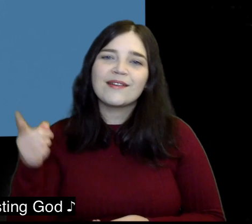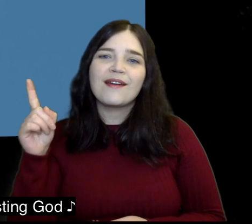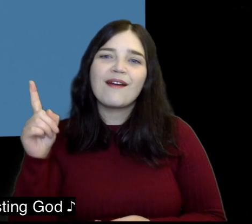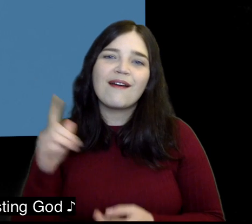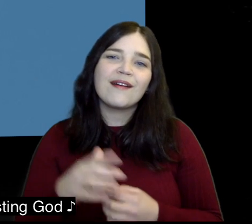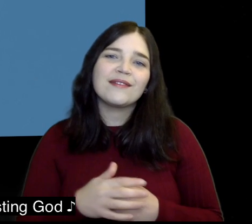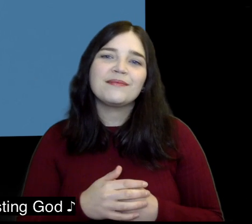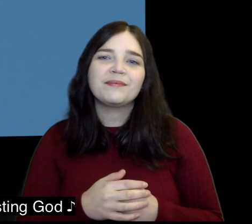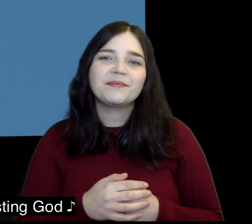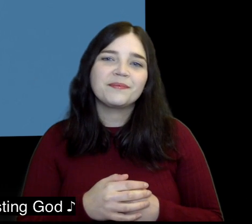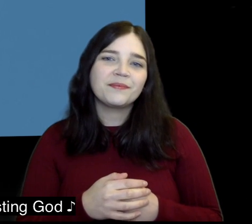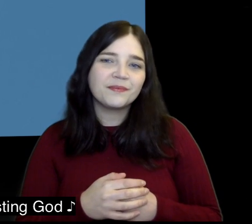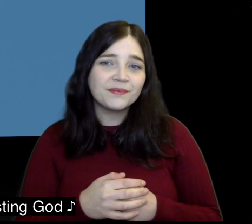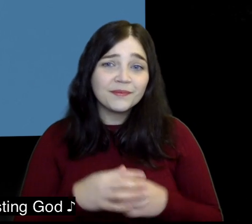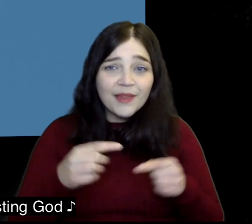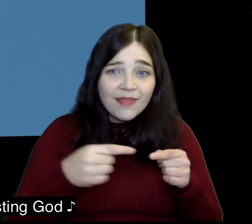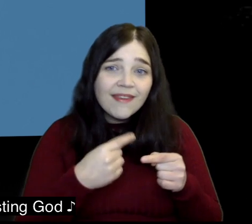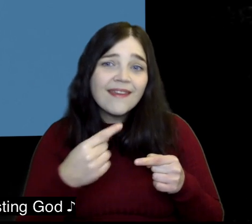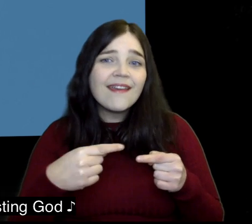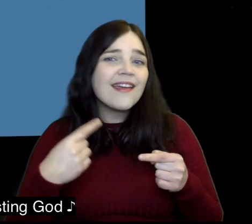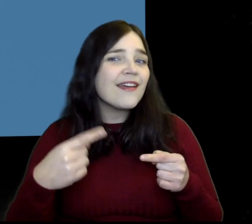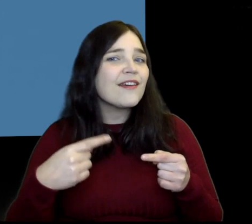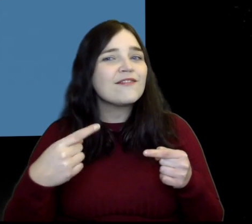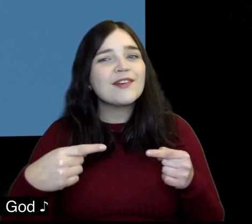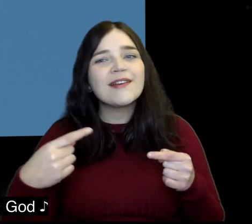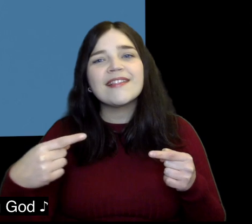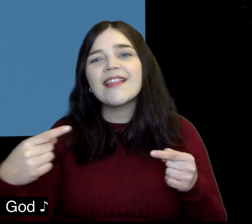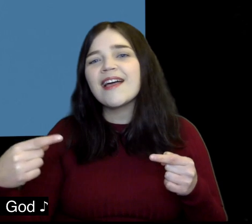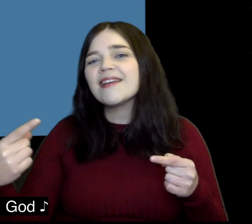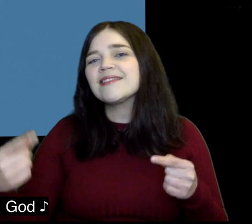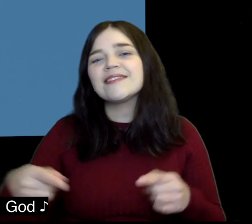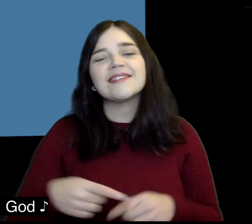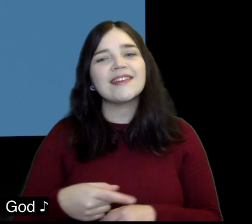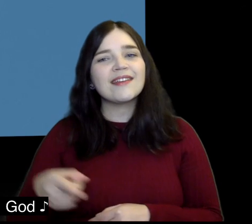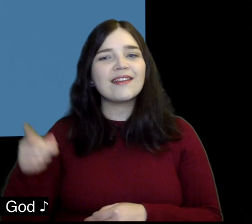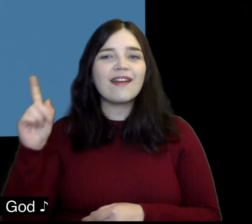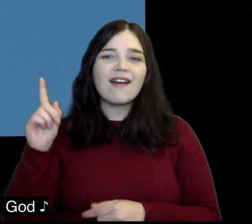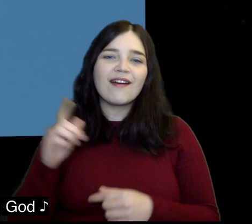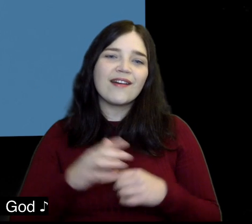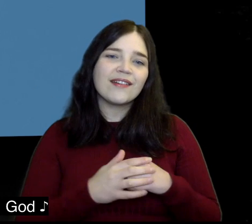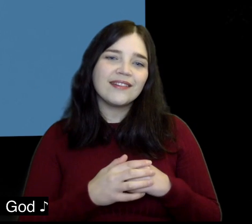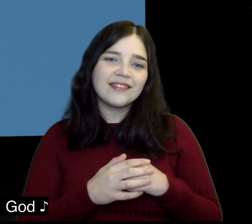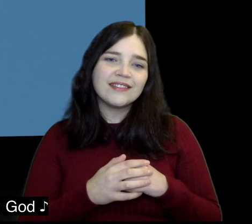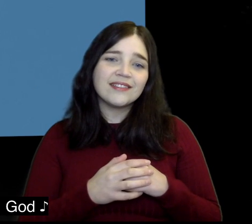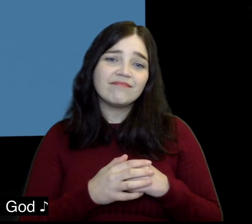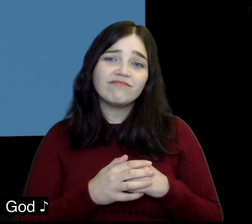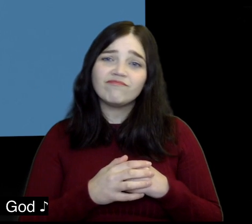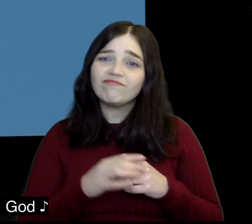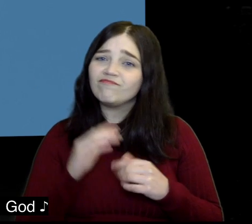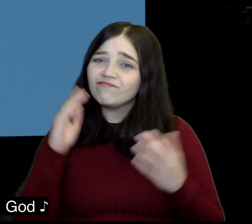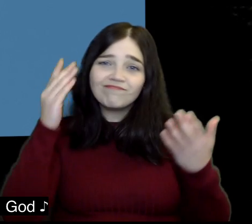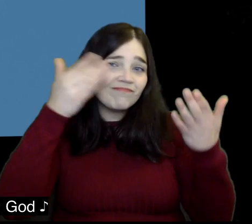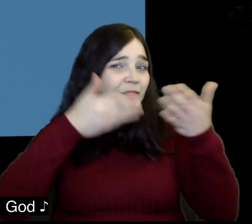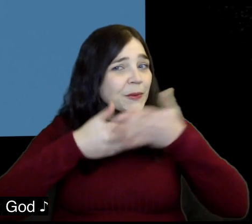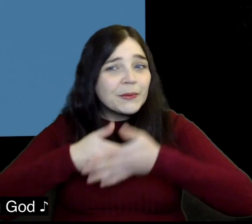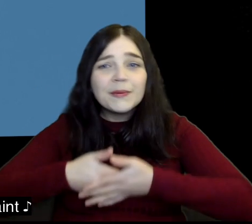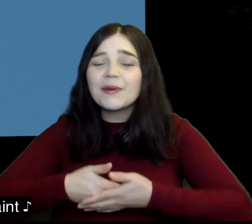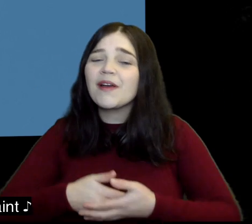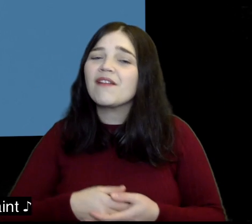everlasting God The everlasting God